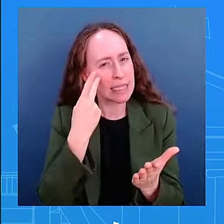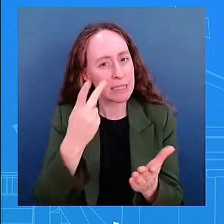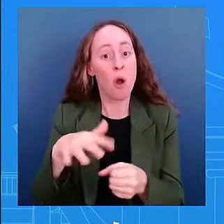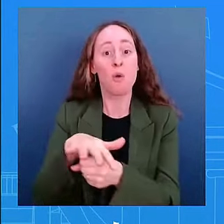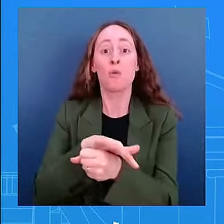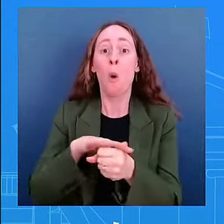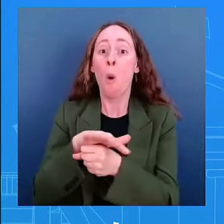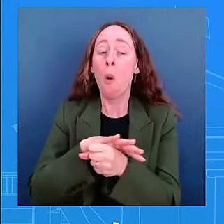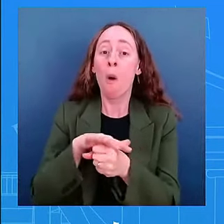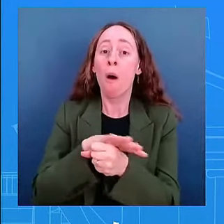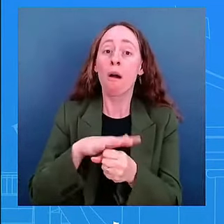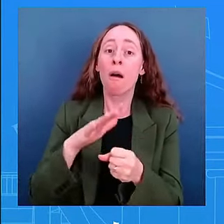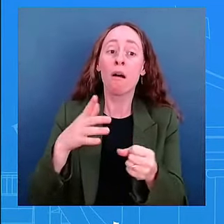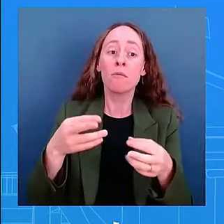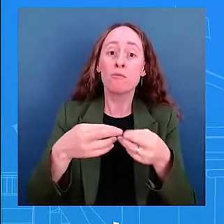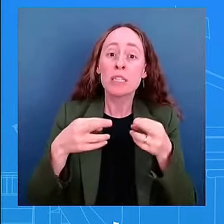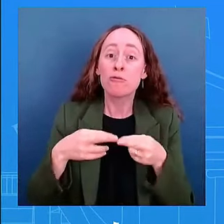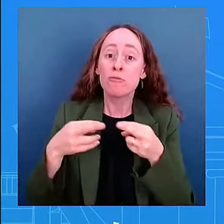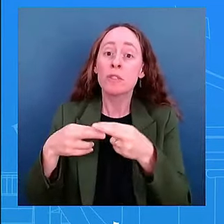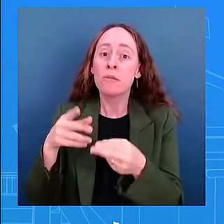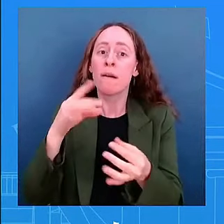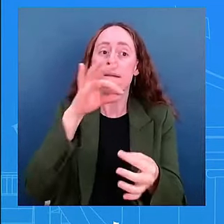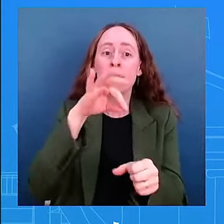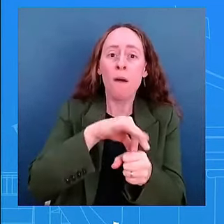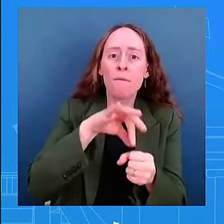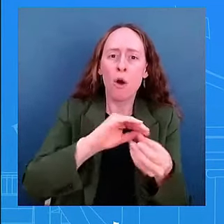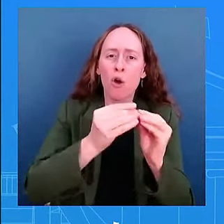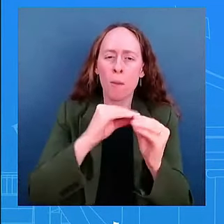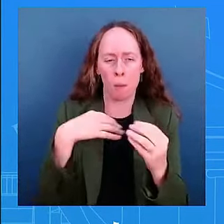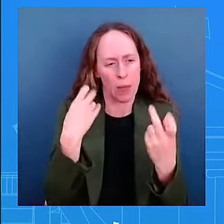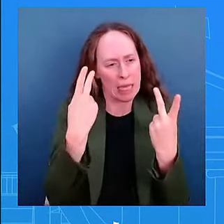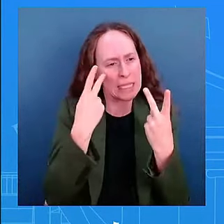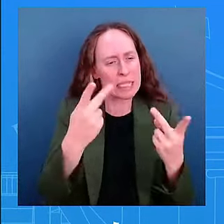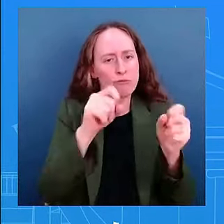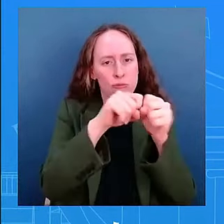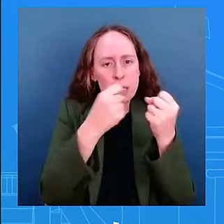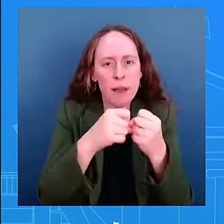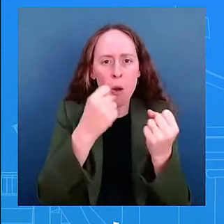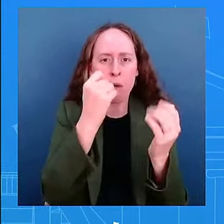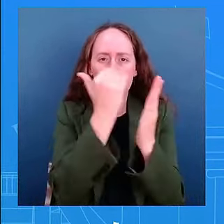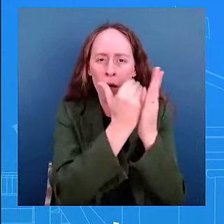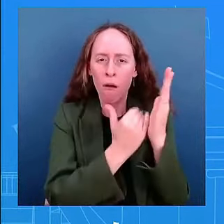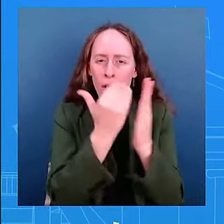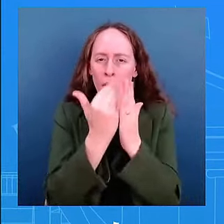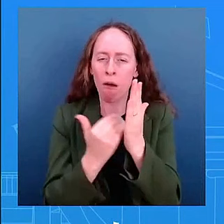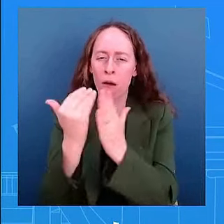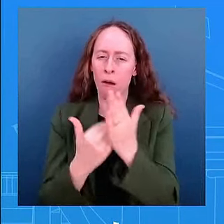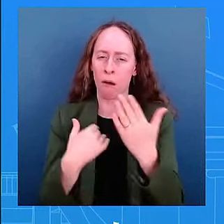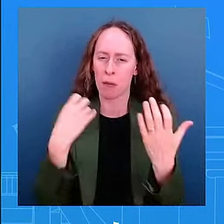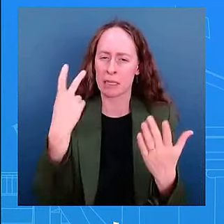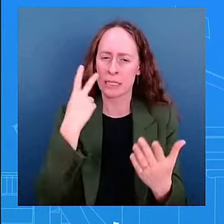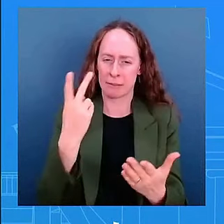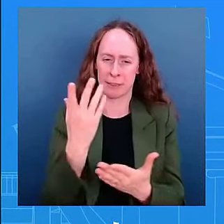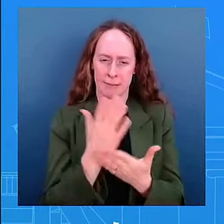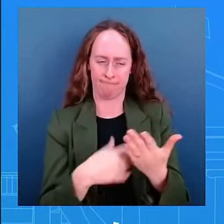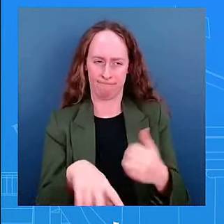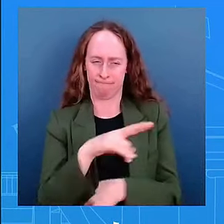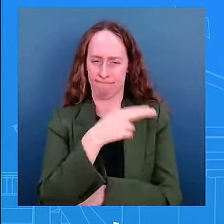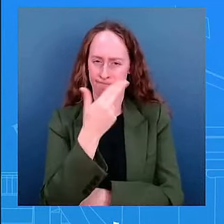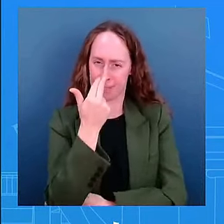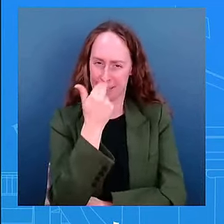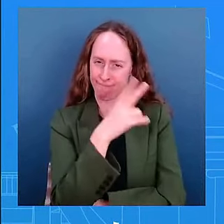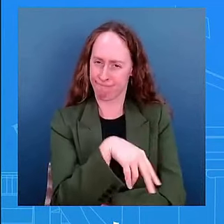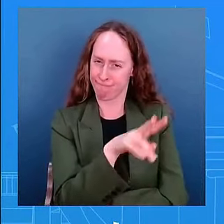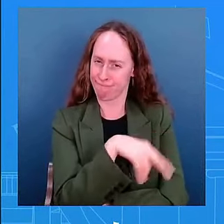critical this is especially critical given that there are clear signs that the election results announced by the venezuela's national electoral council do not